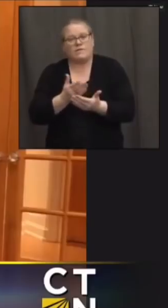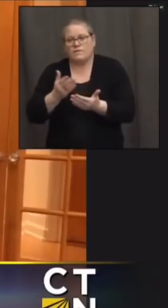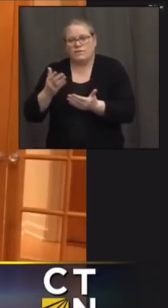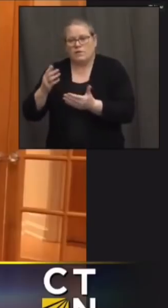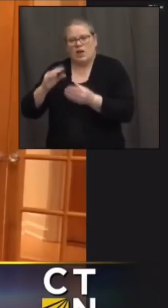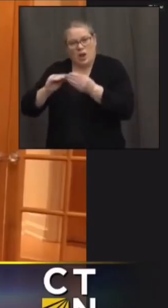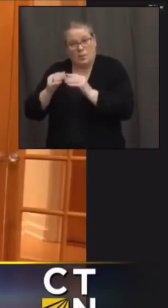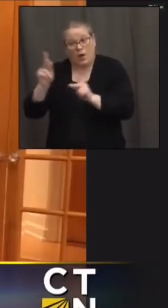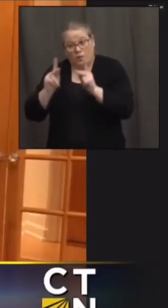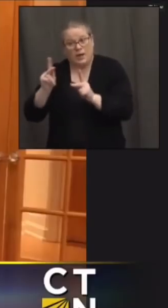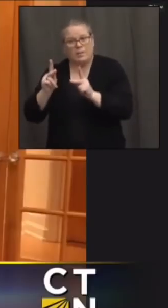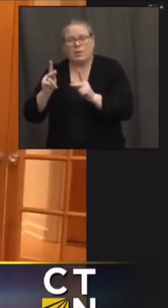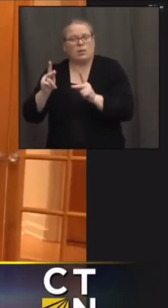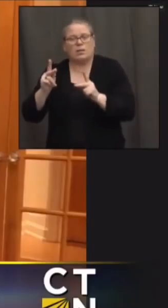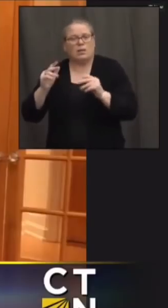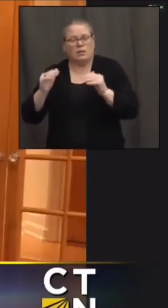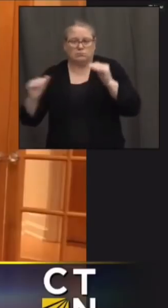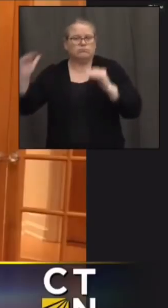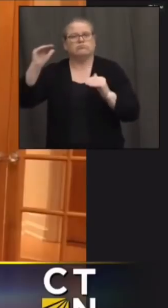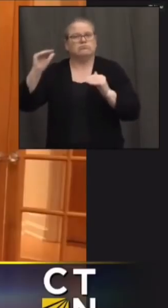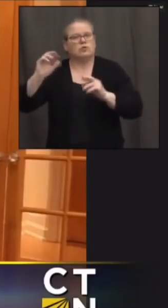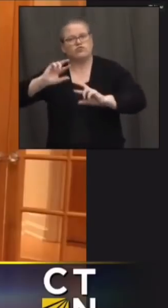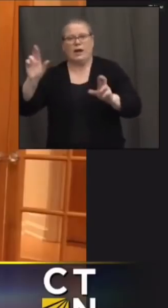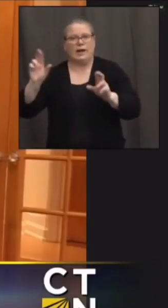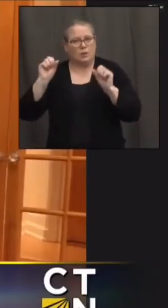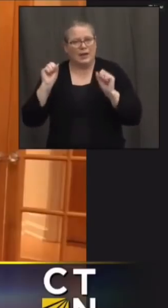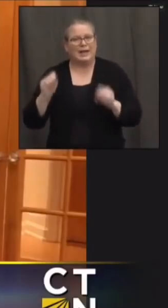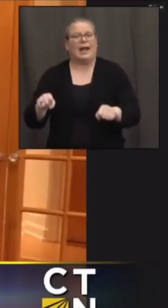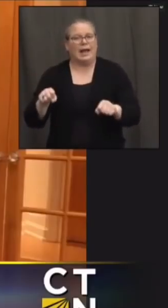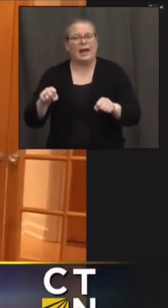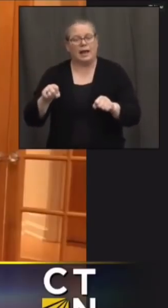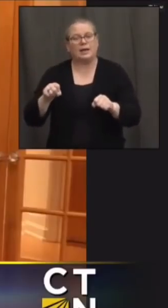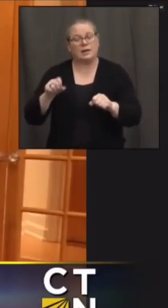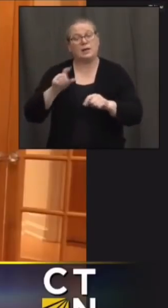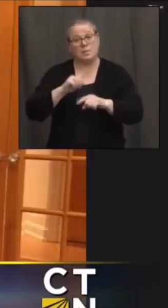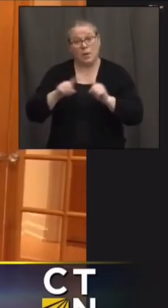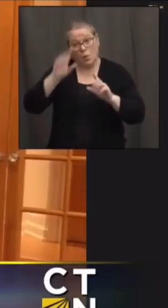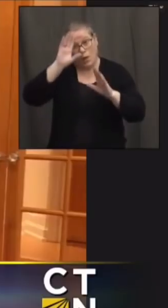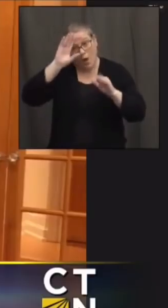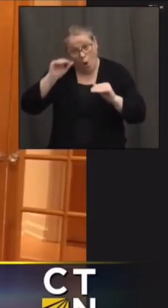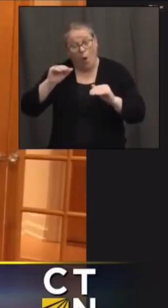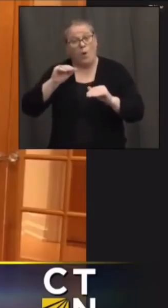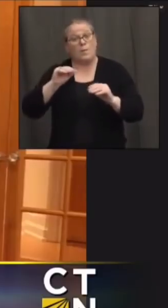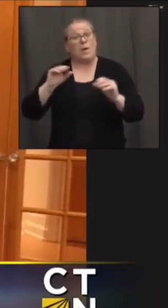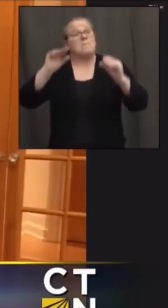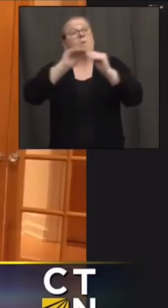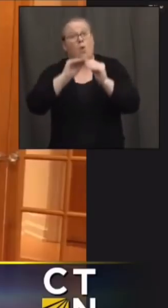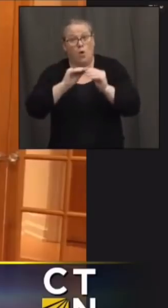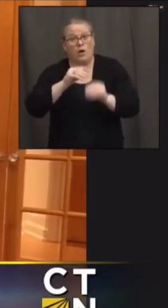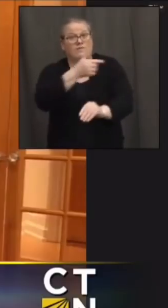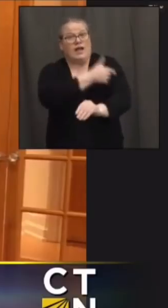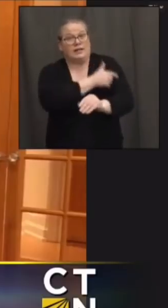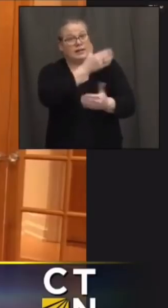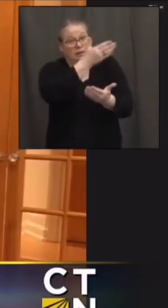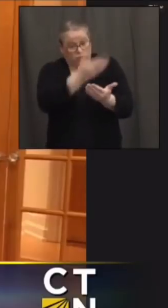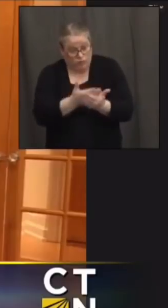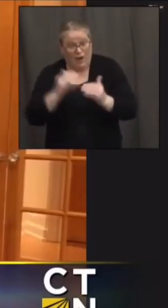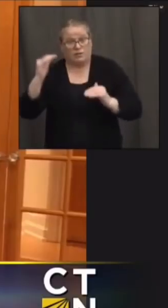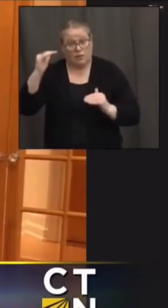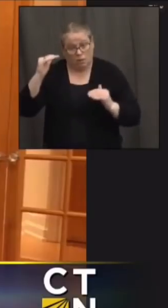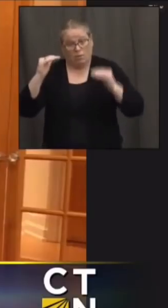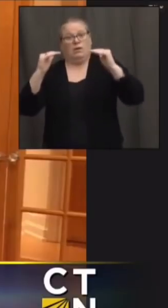we're doing is setting up these mass sites in anticipation that hopefully our allocations do increase that the johnson johnson vaccine is approved